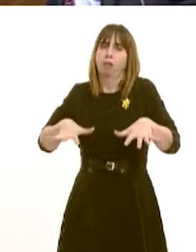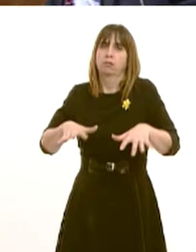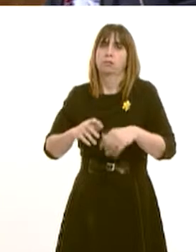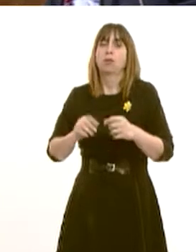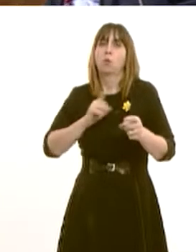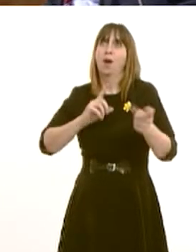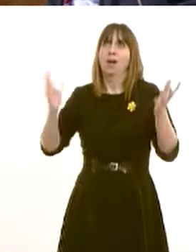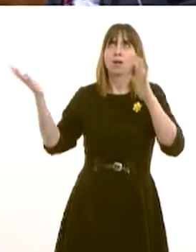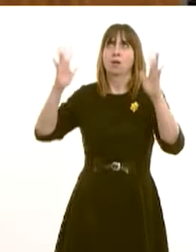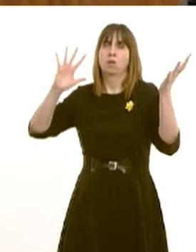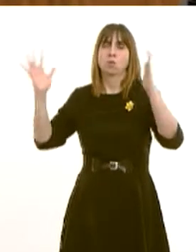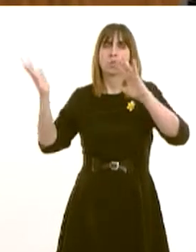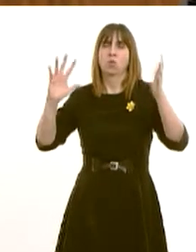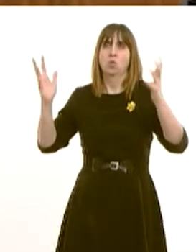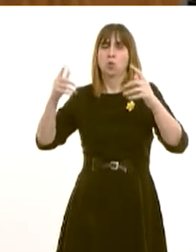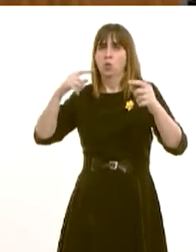climate change.